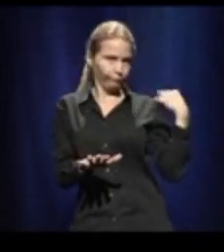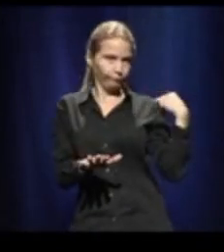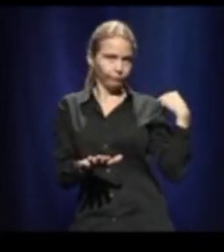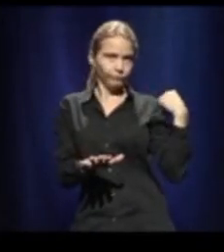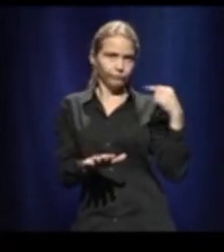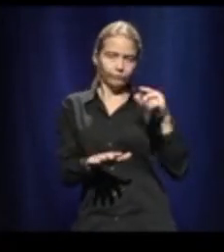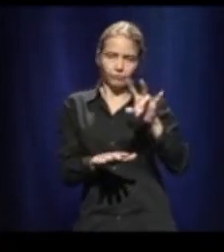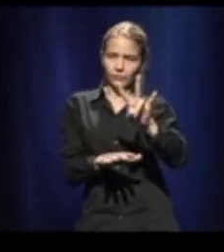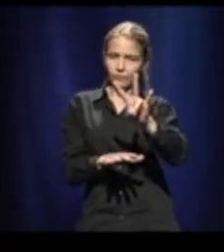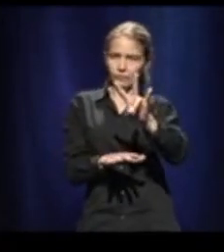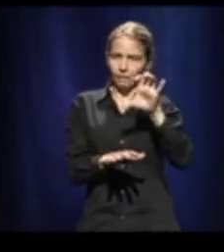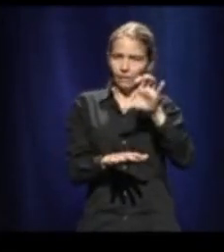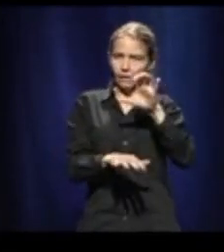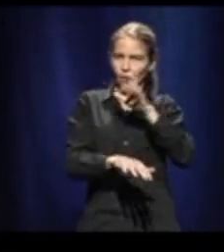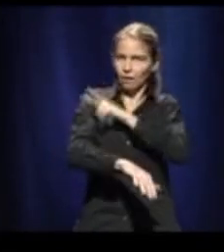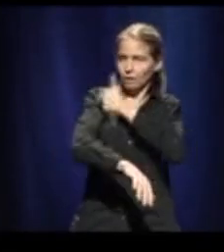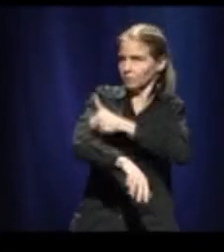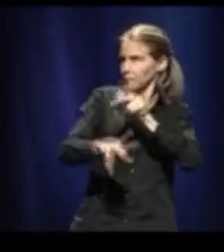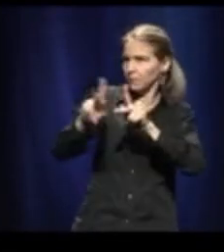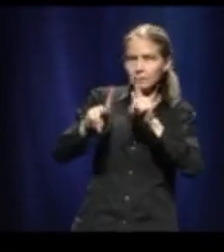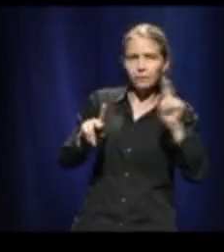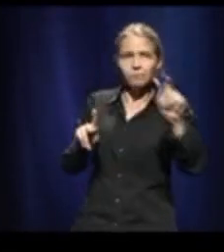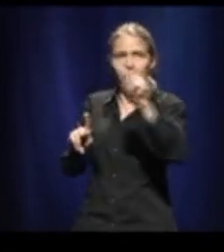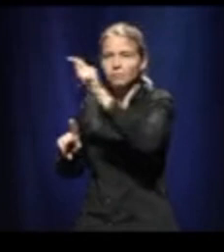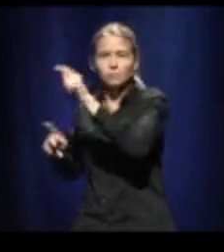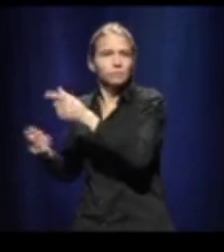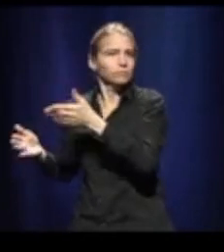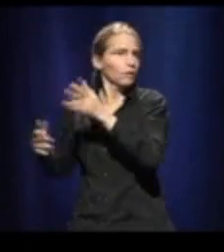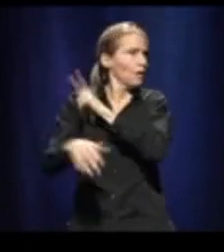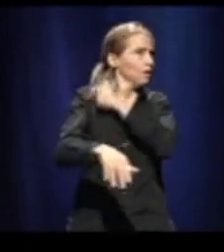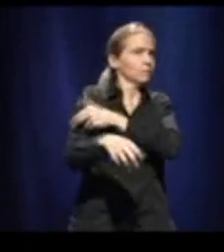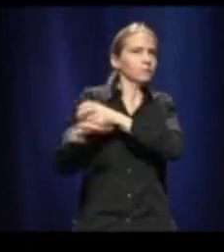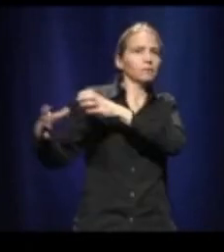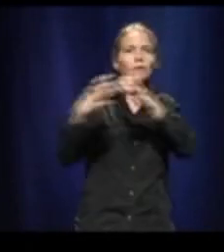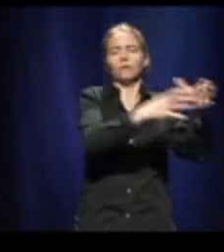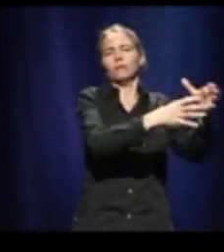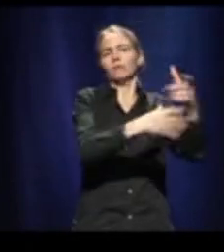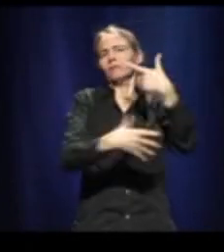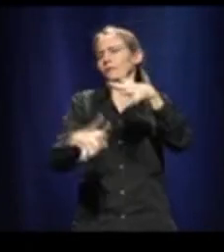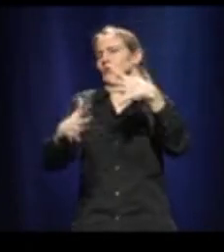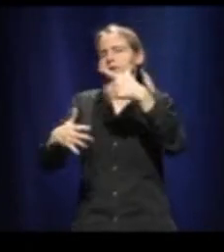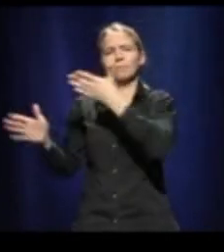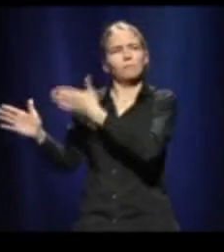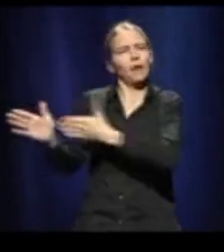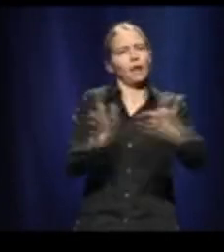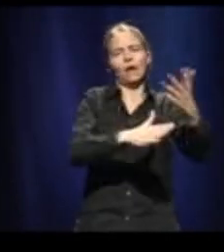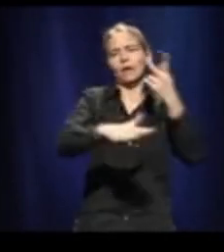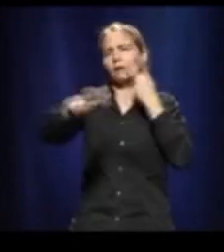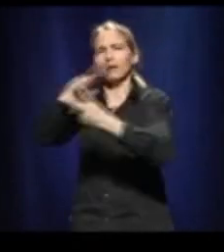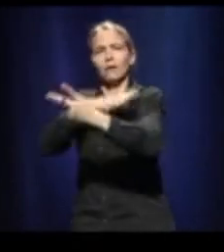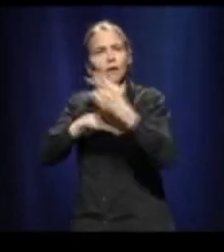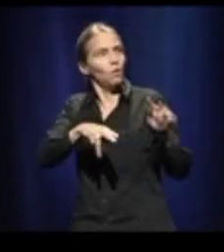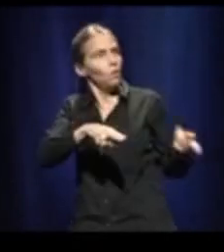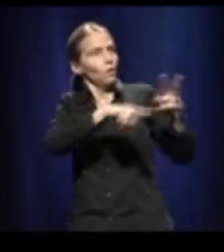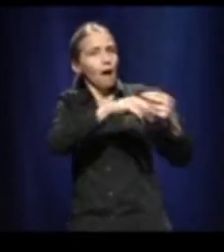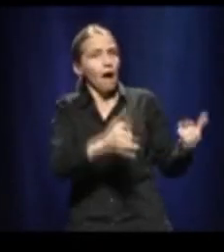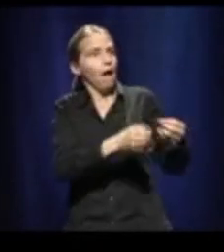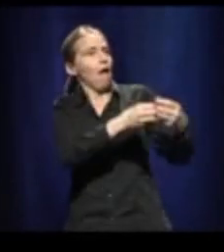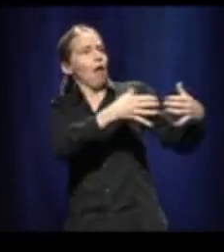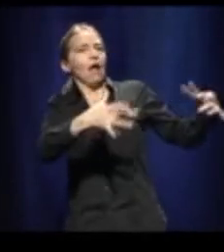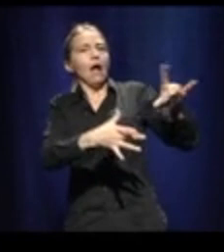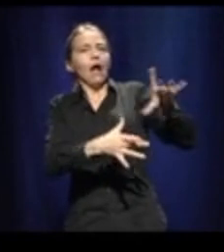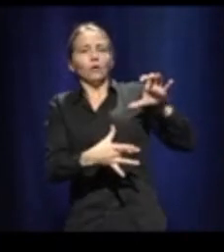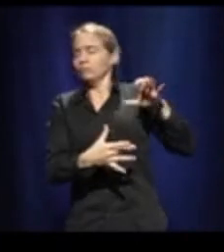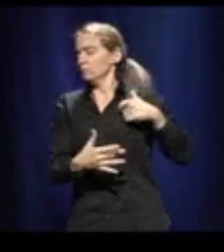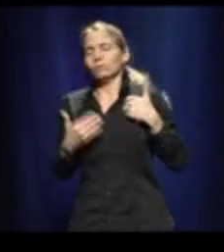at 800. So this increase is going too fast. And this is the reason that we needed to prevent